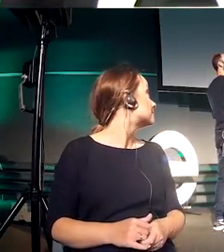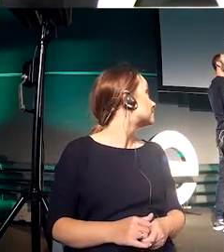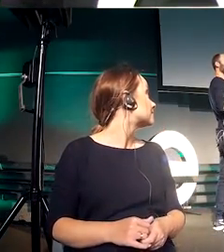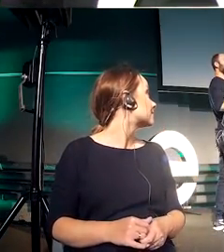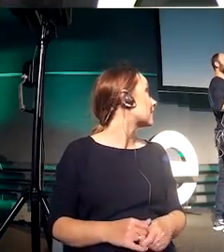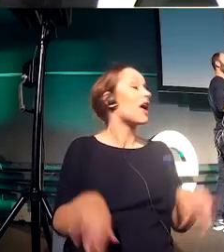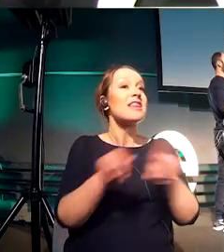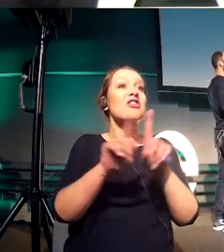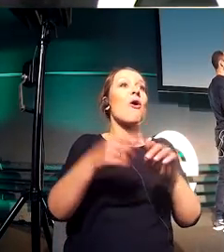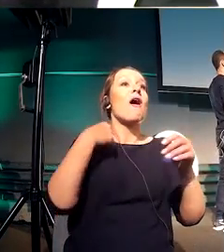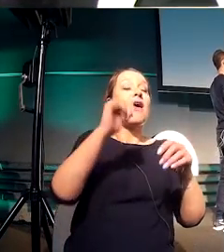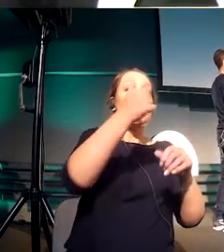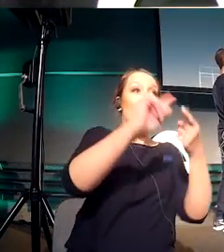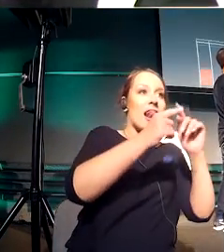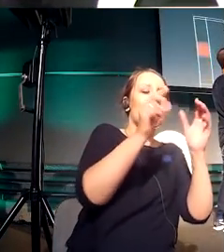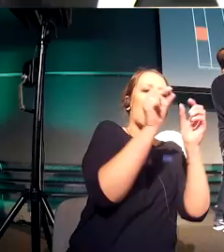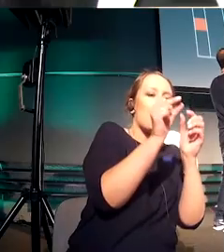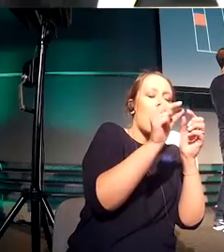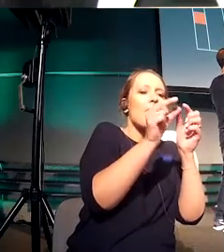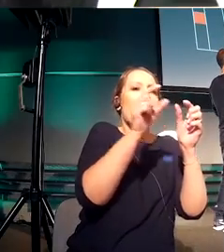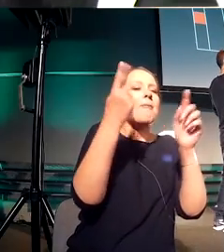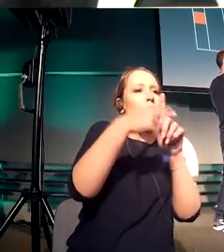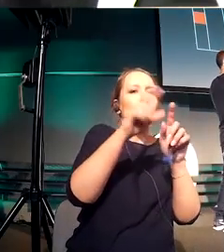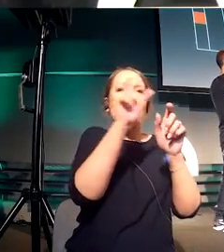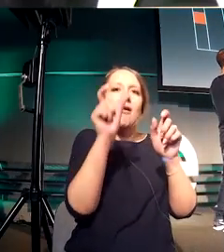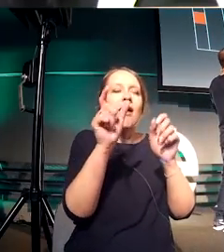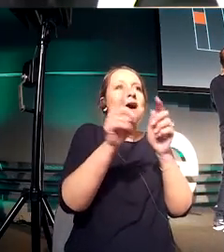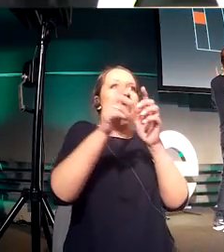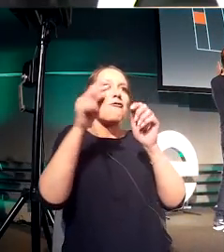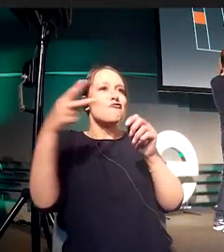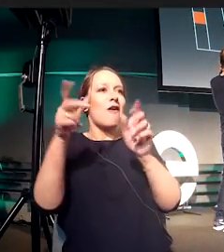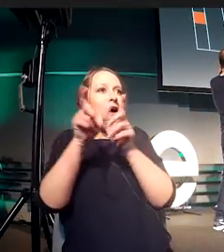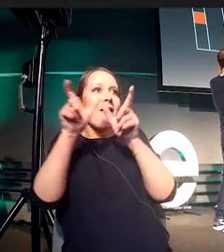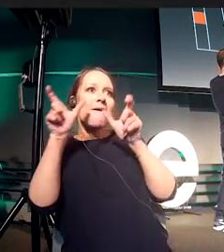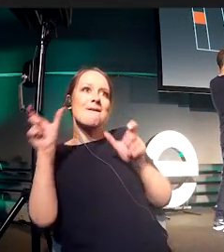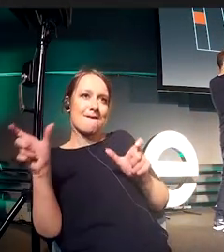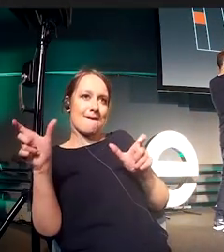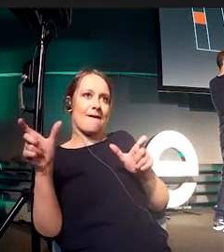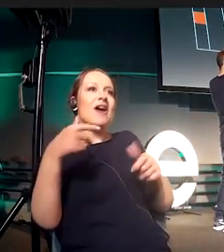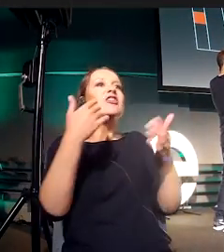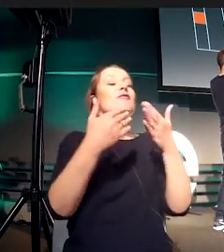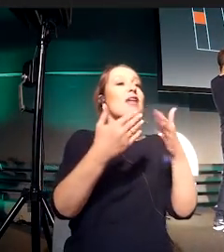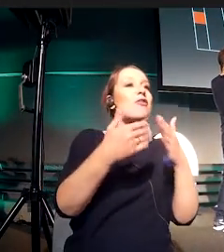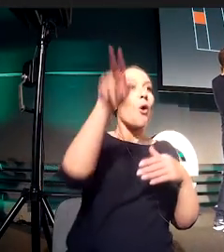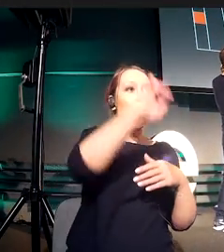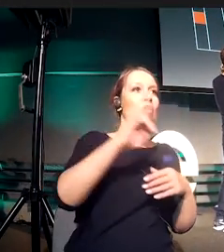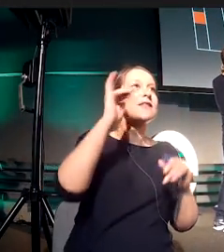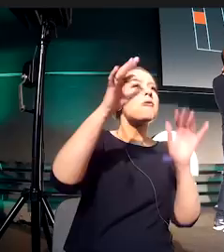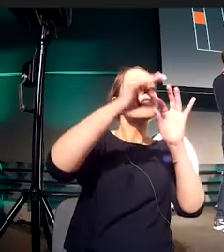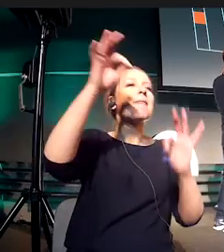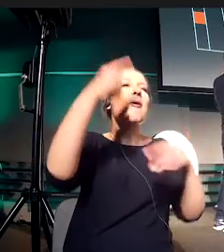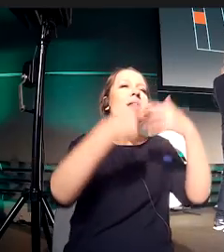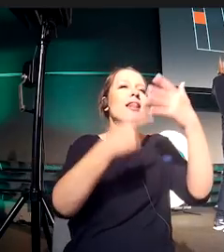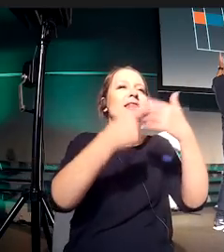But we don't actually need to do this. You could just measure the parent by being the small piece inside of this,